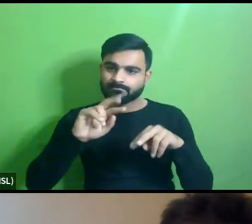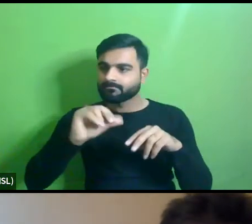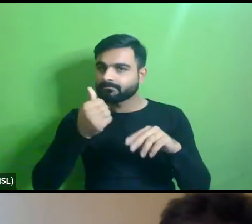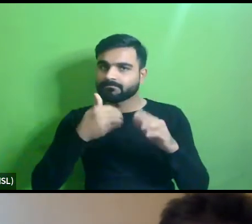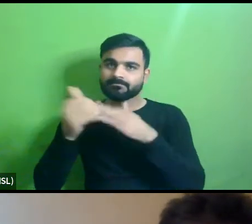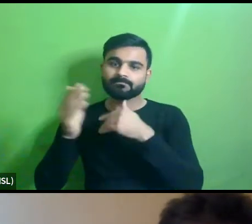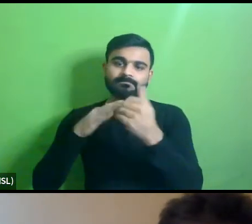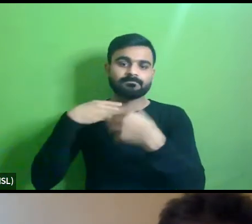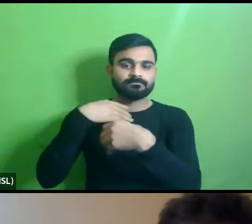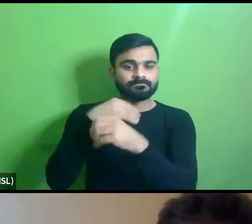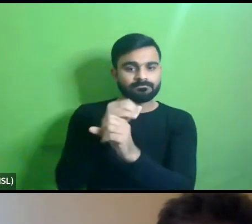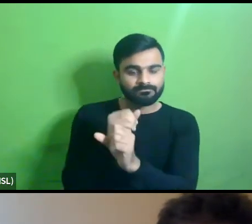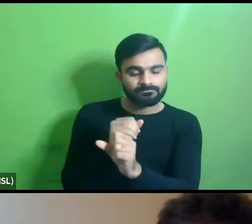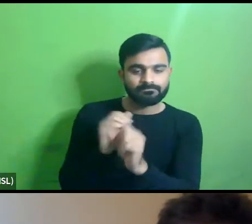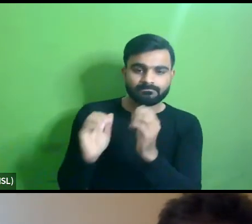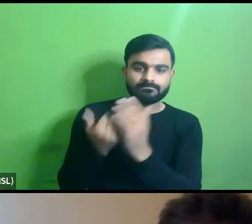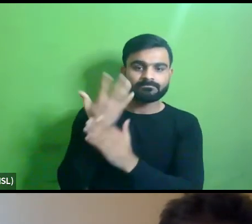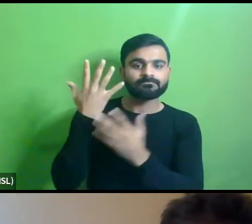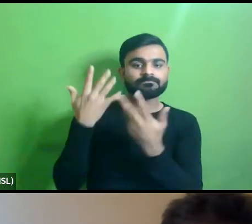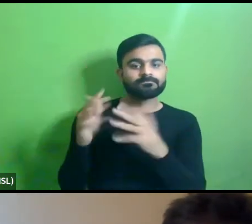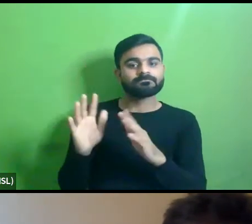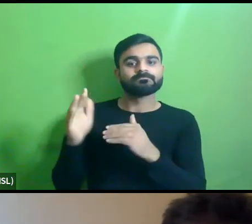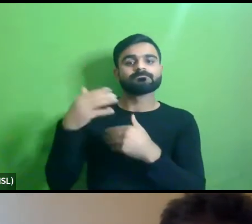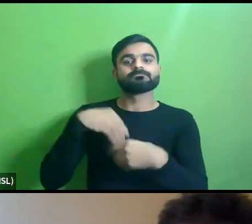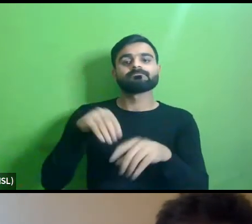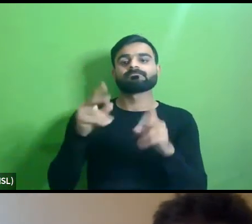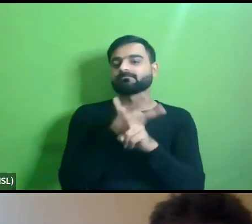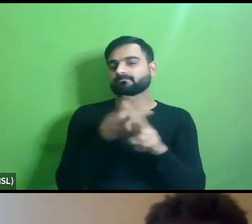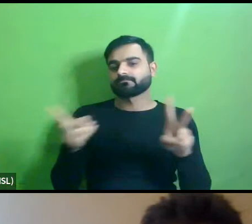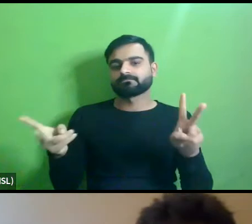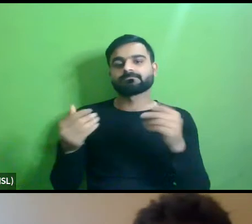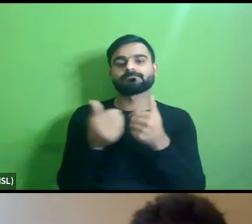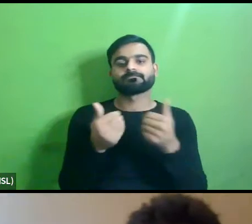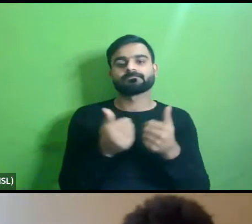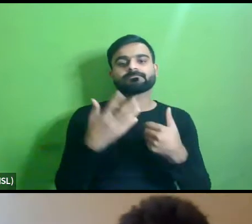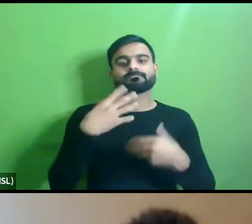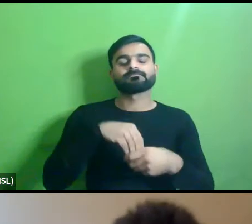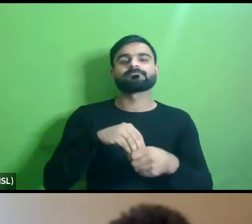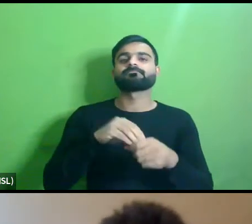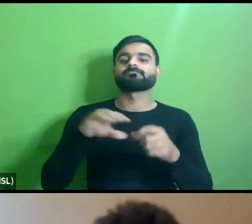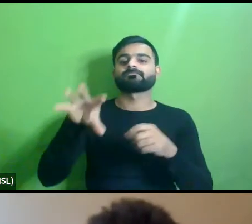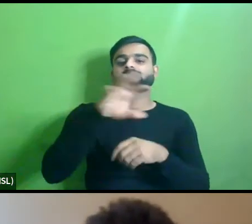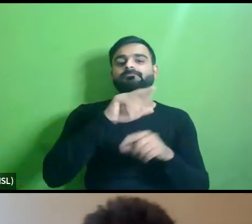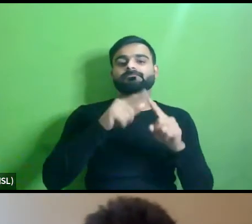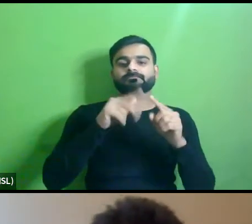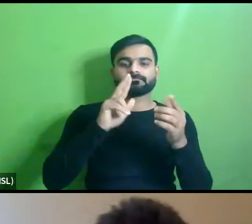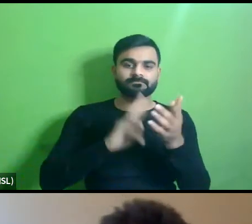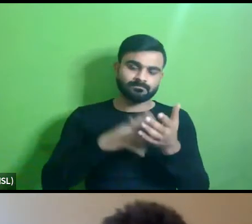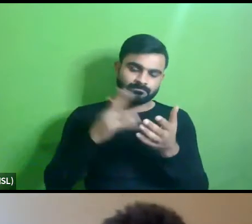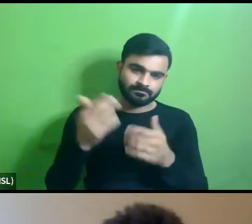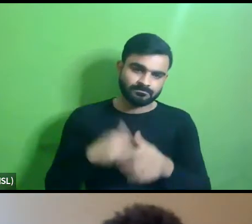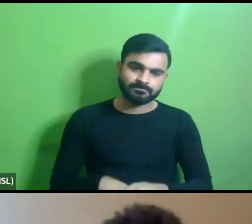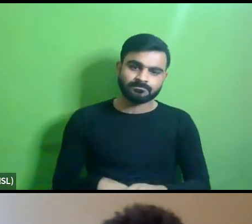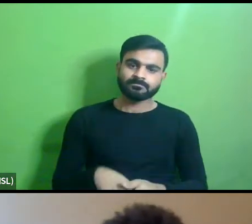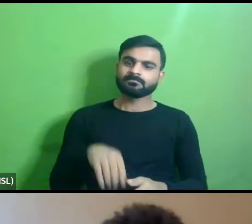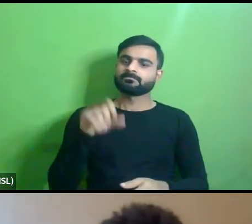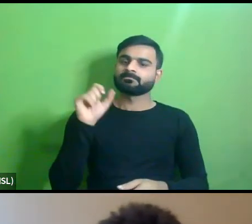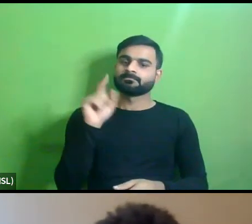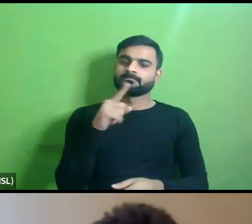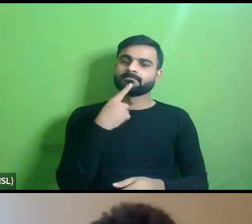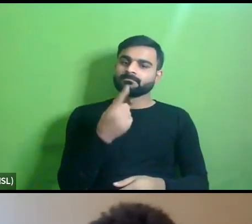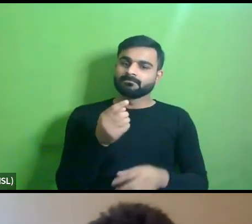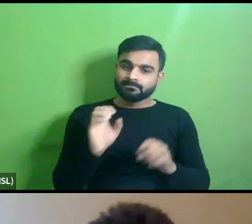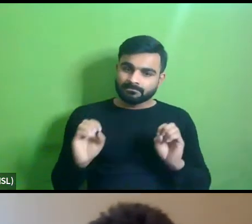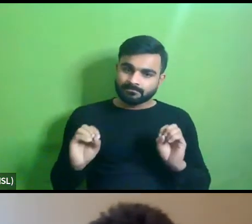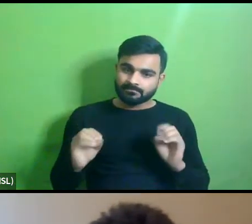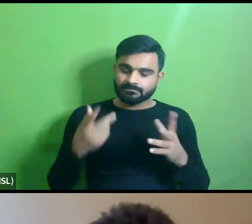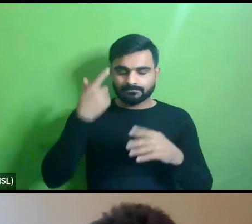building uh initiatives that we've taken up with several urbs uh across the state of tamil nadu um once you kind of bring it